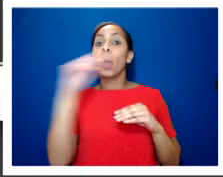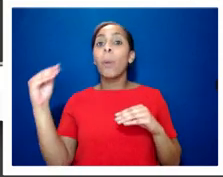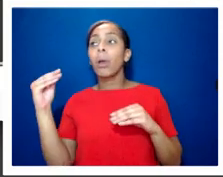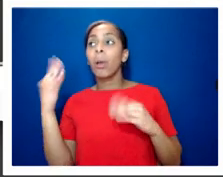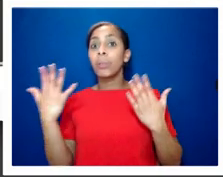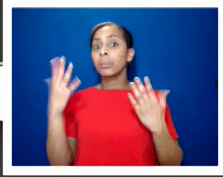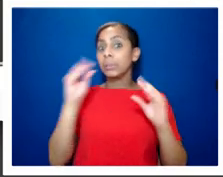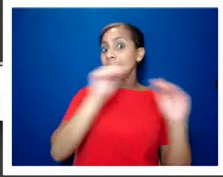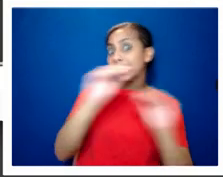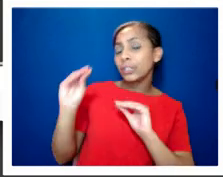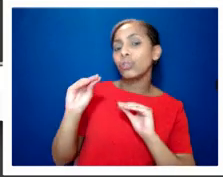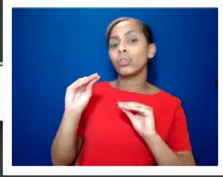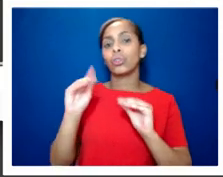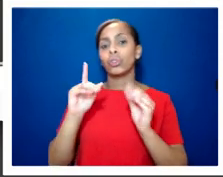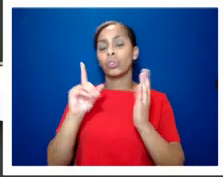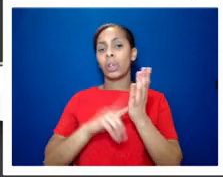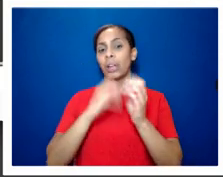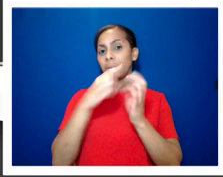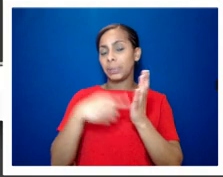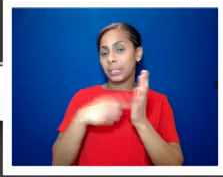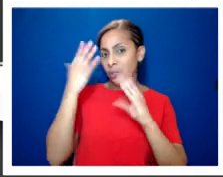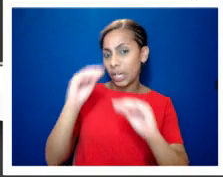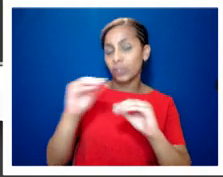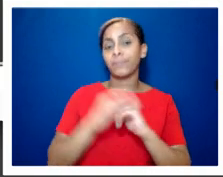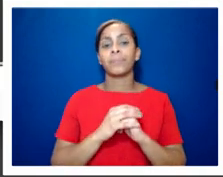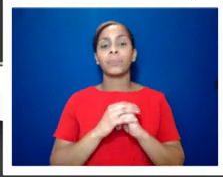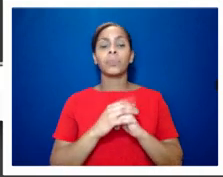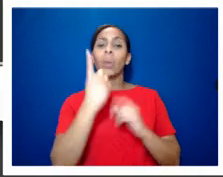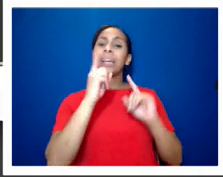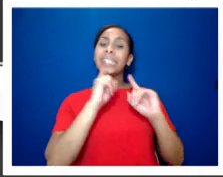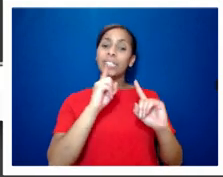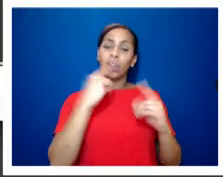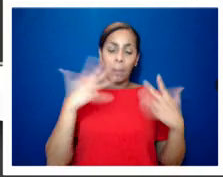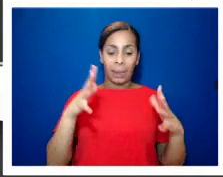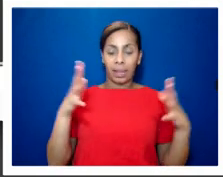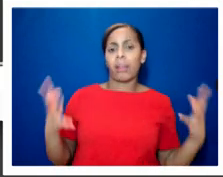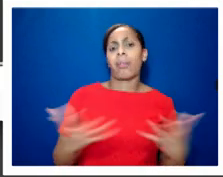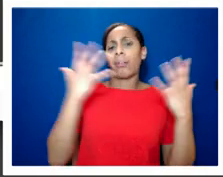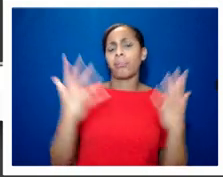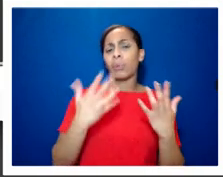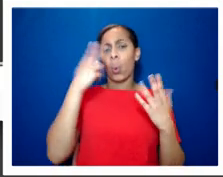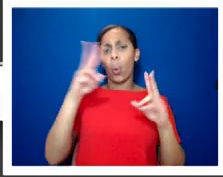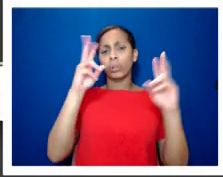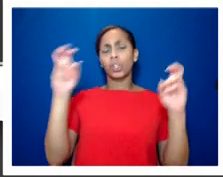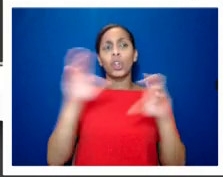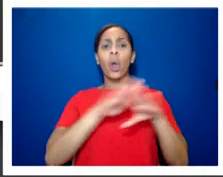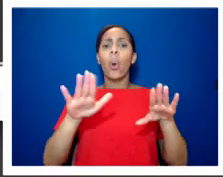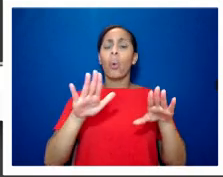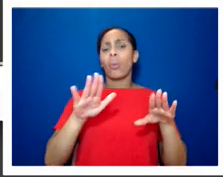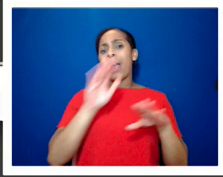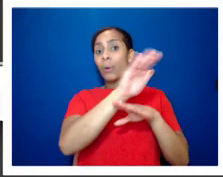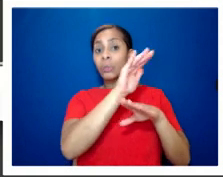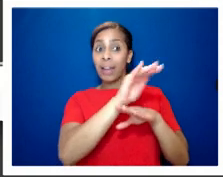called andrew moffett developed a program called no outsiders which promoted tolerance and inclusivity at parkfield community school